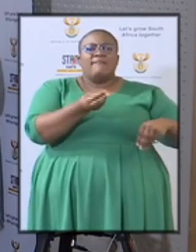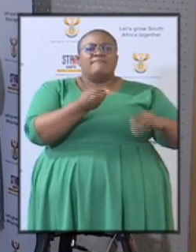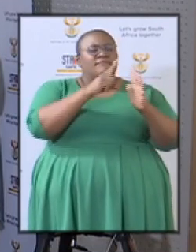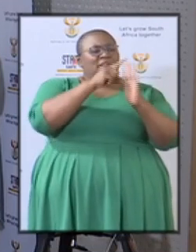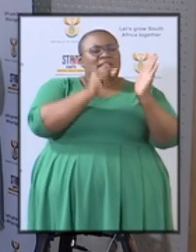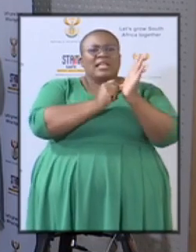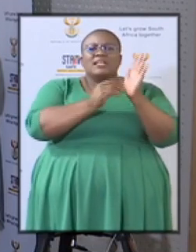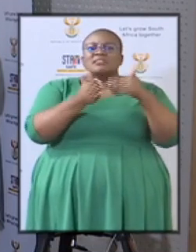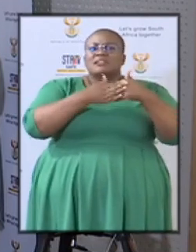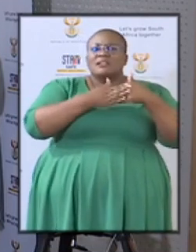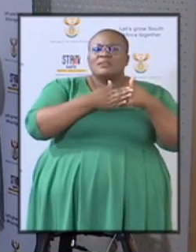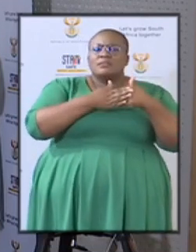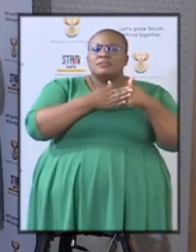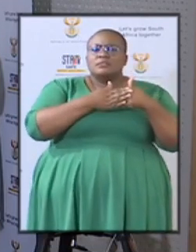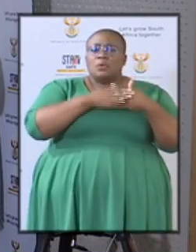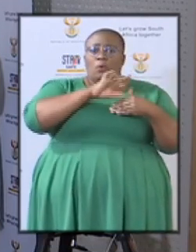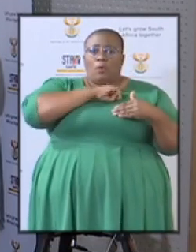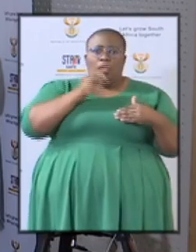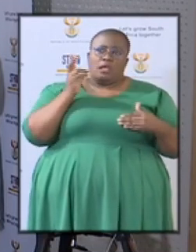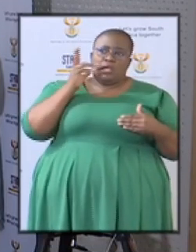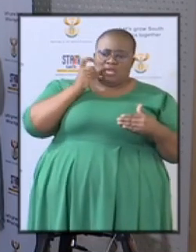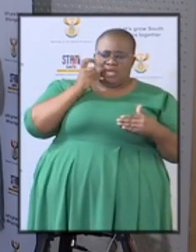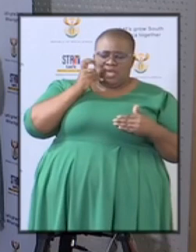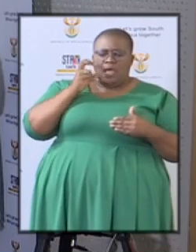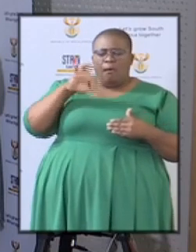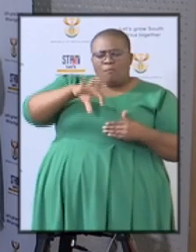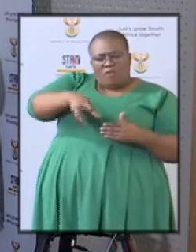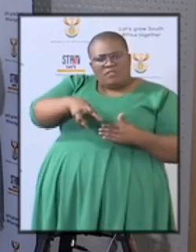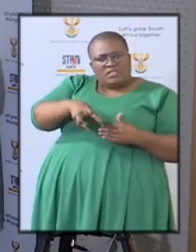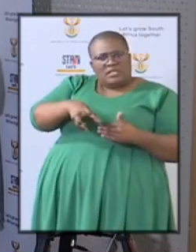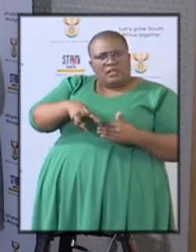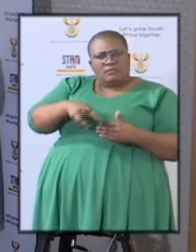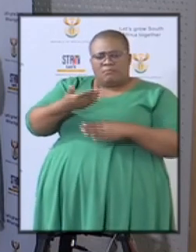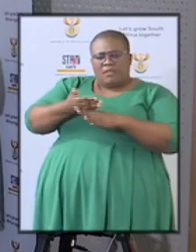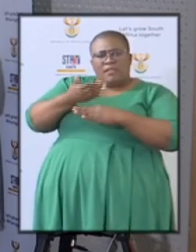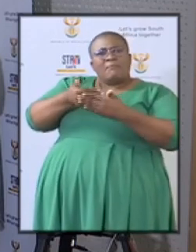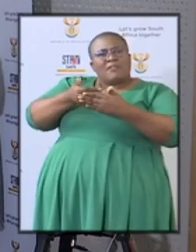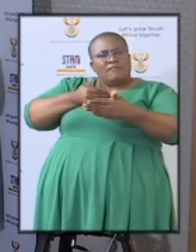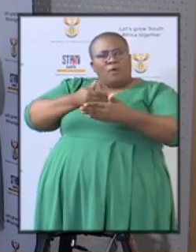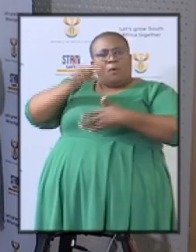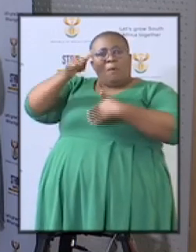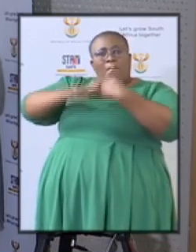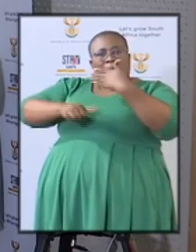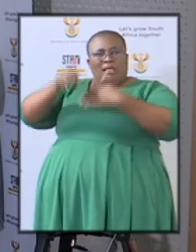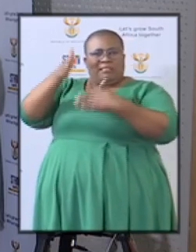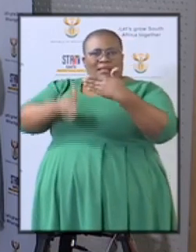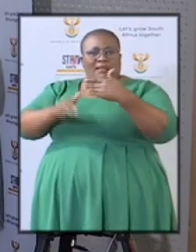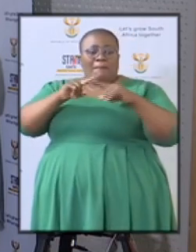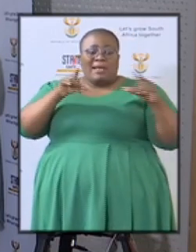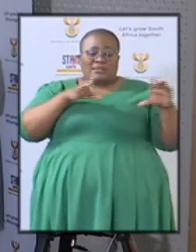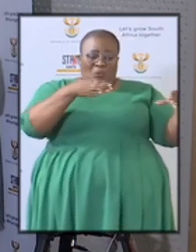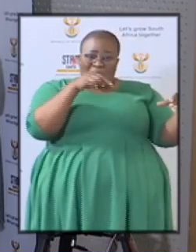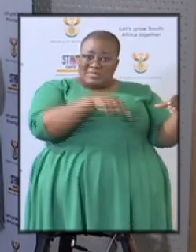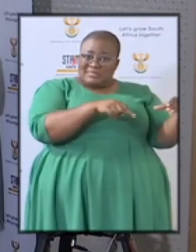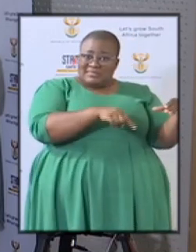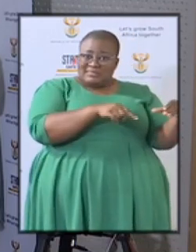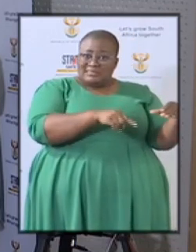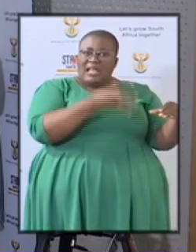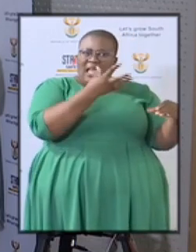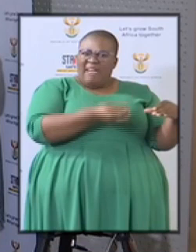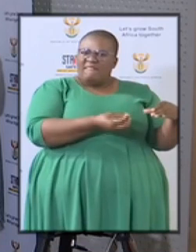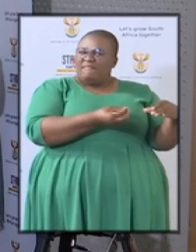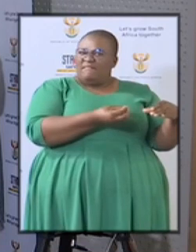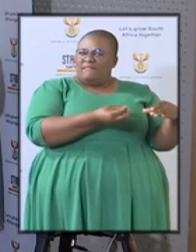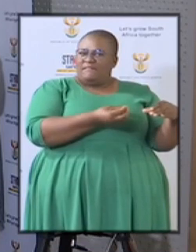people must give a list before the month ends. But what about your committee? Is there a deadline, or two years